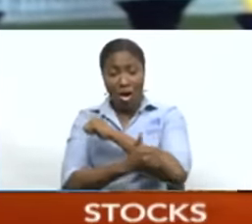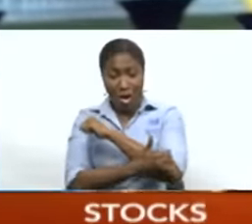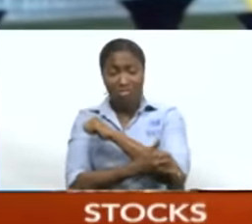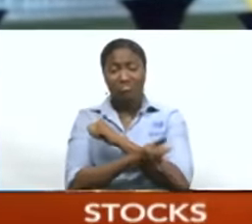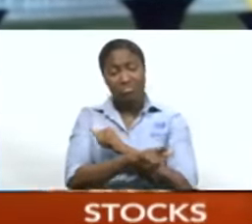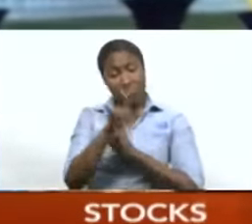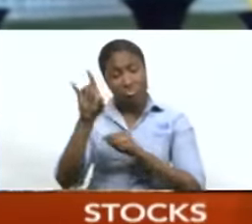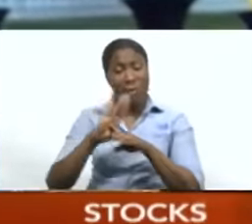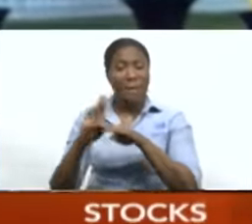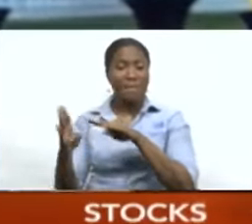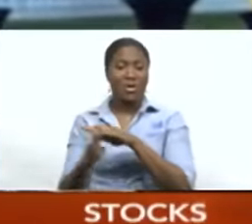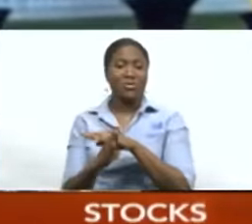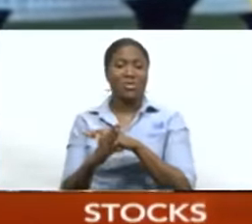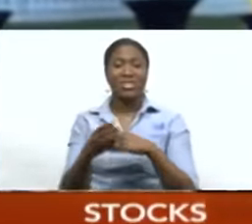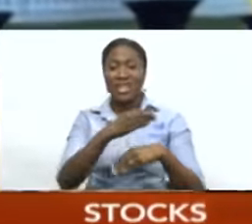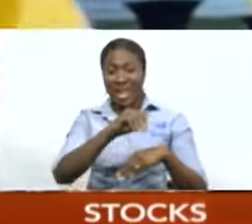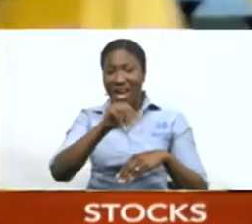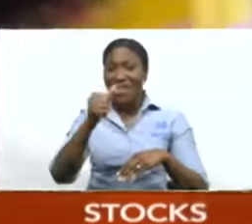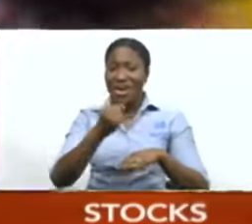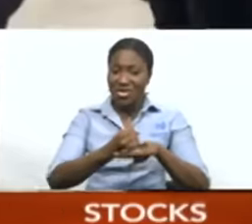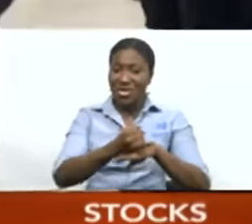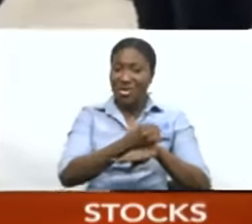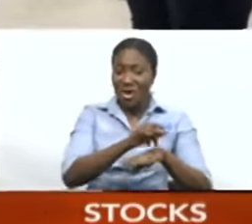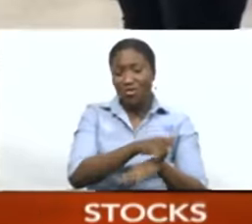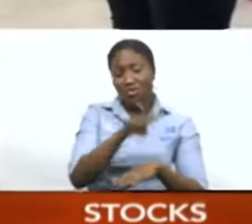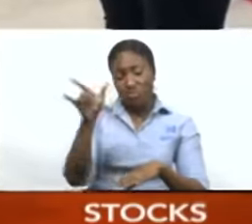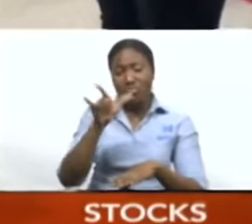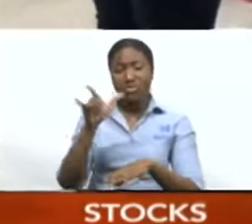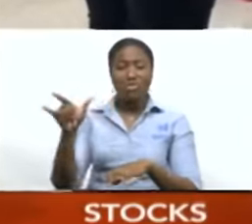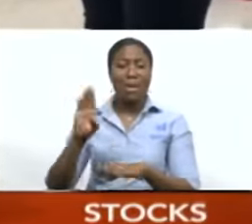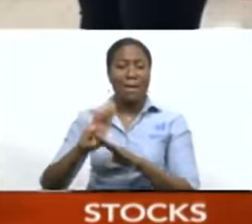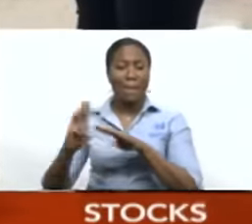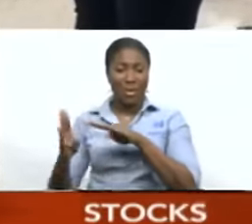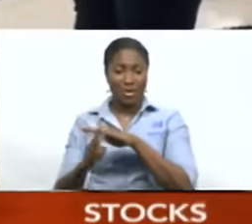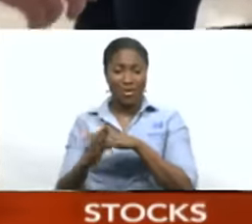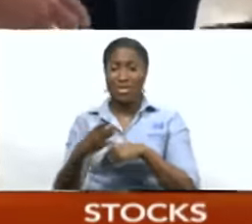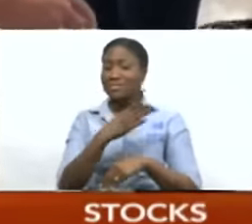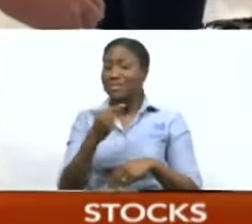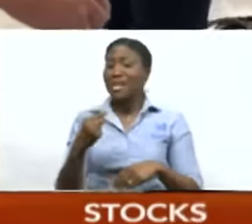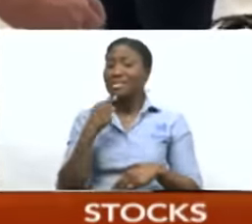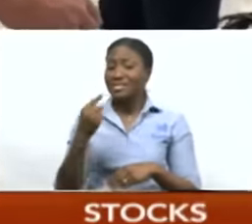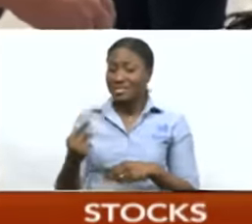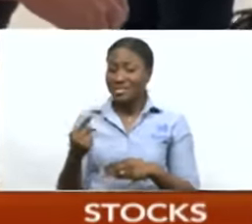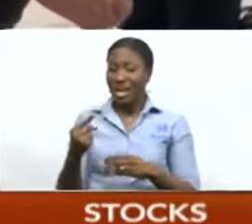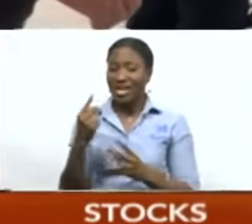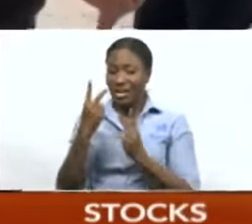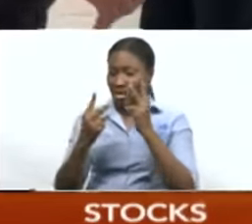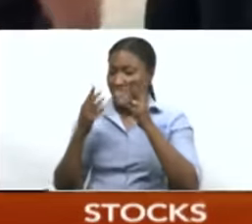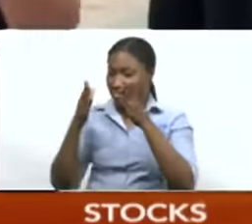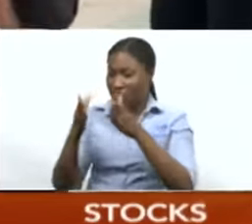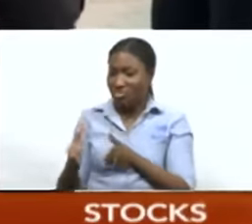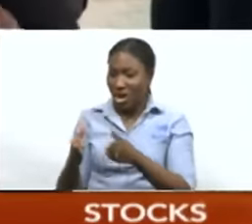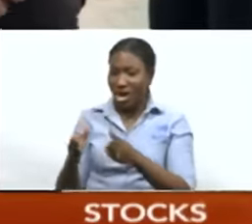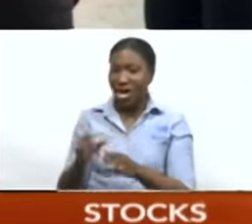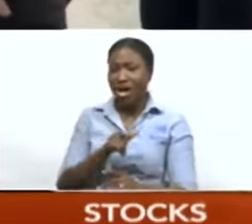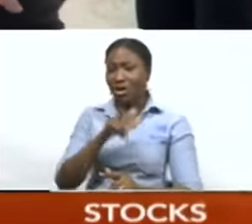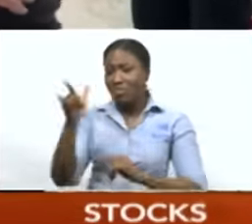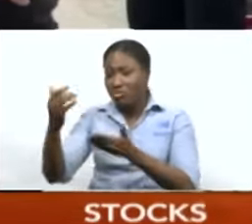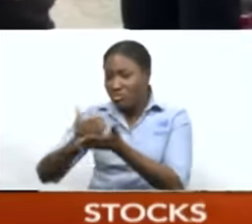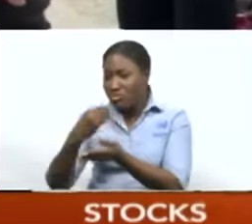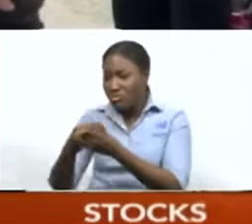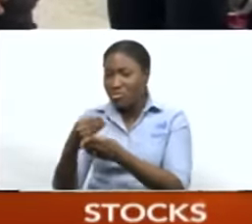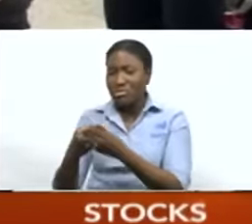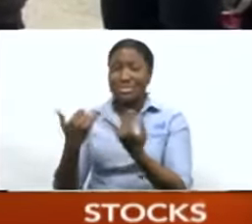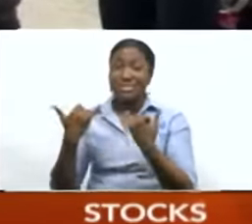it from Trinidad and from the other markets coming to Barbados. The minister also said the tourism industry is still recovering from the effects of the